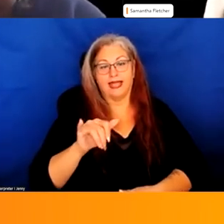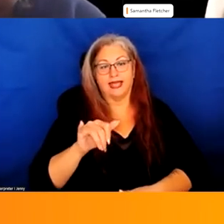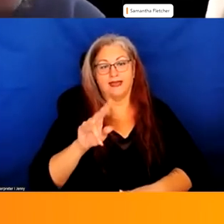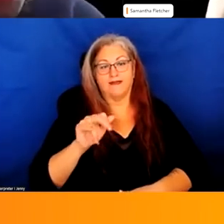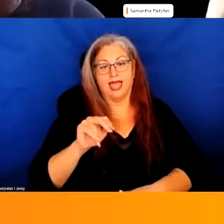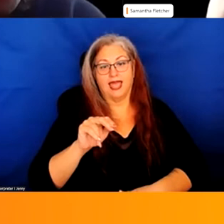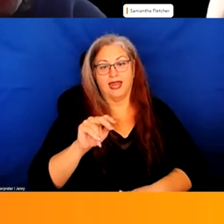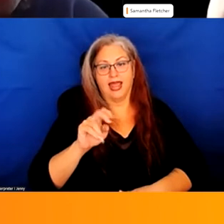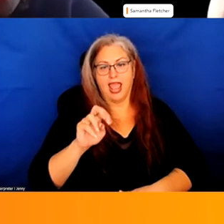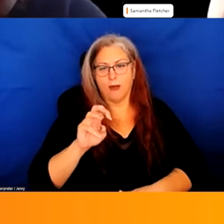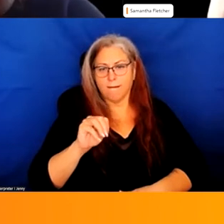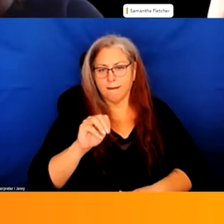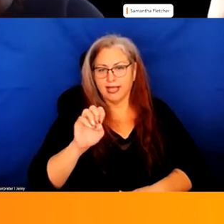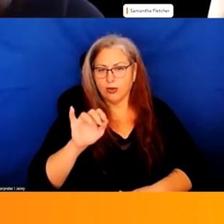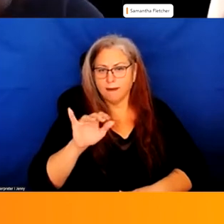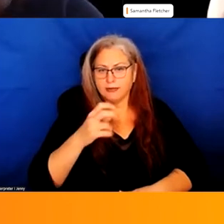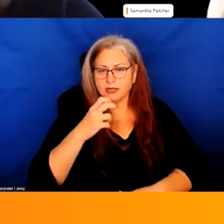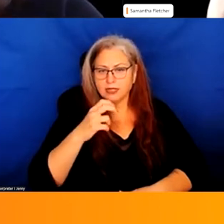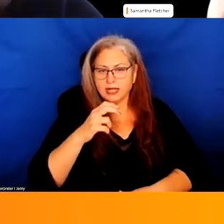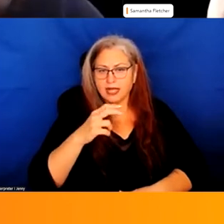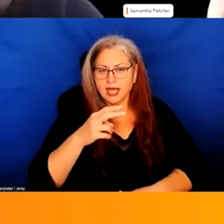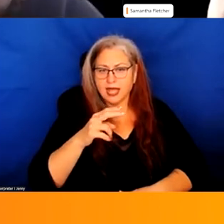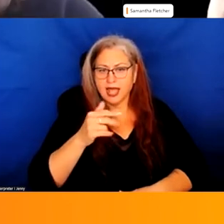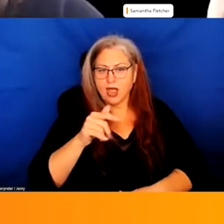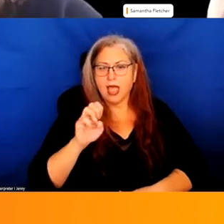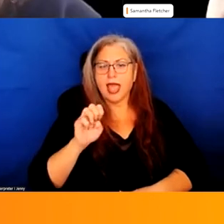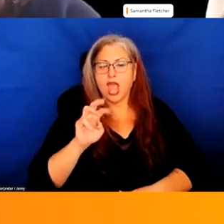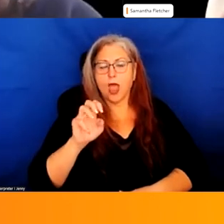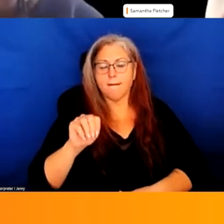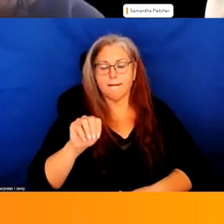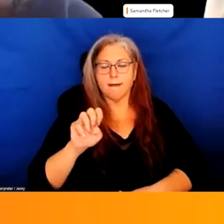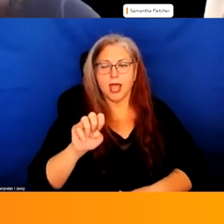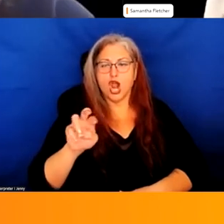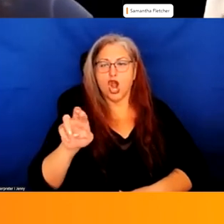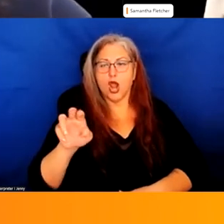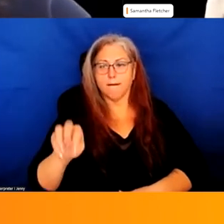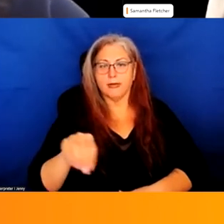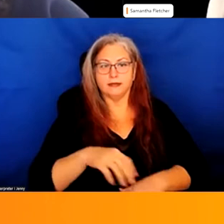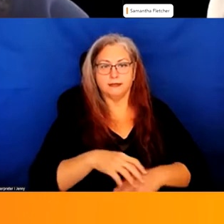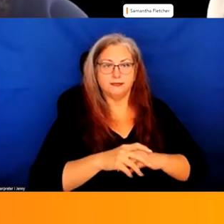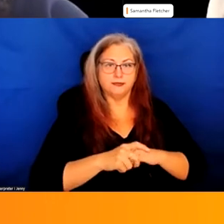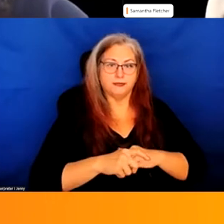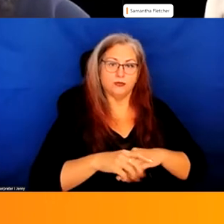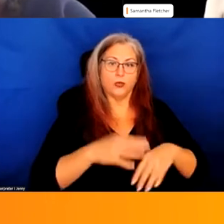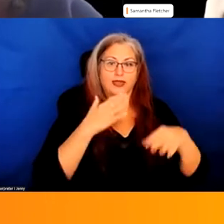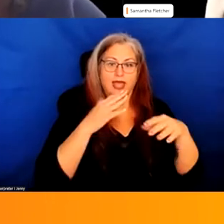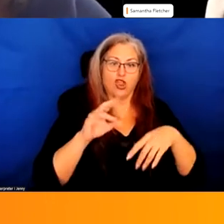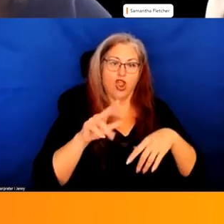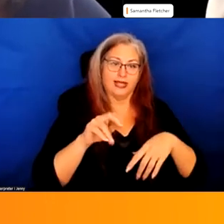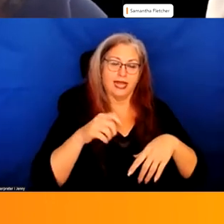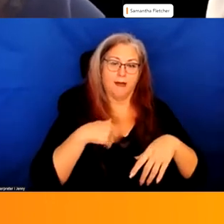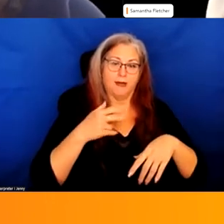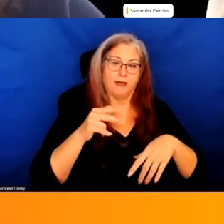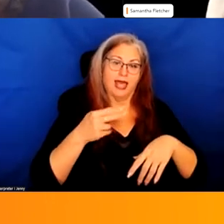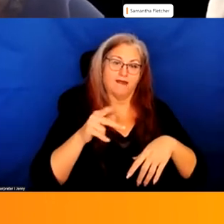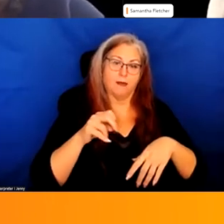Van, is it Aram or Eram, Haley? Haley Van Aram. Uh-huh. Yeah. And thank you, Carlene. I'm Haley Van